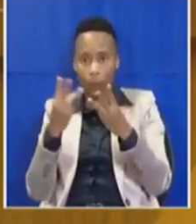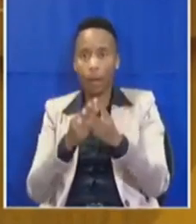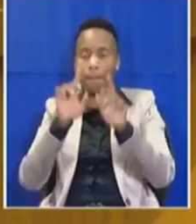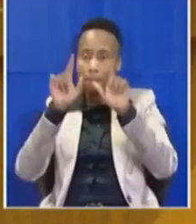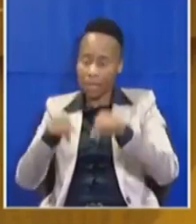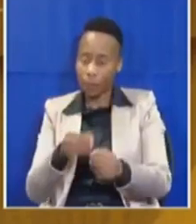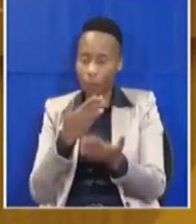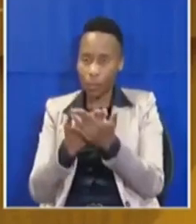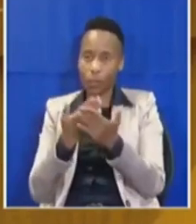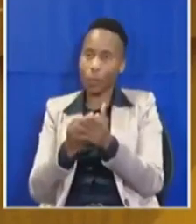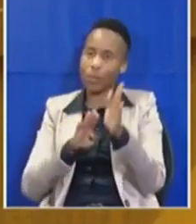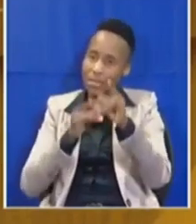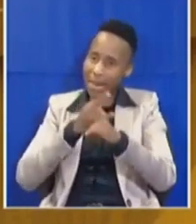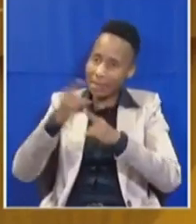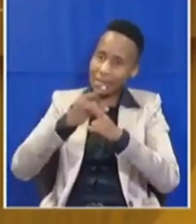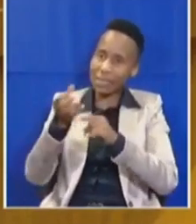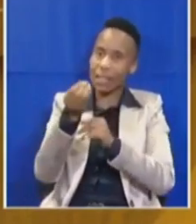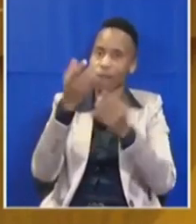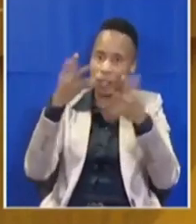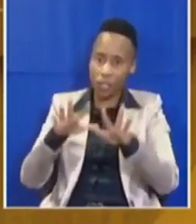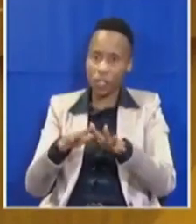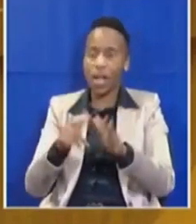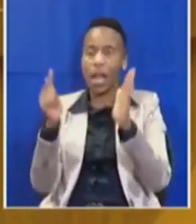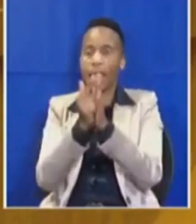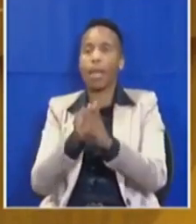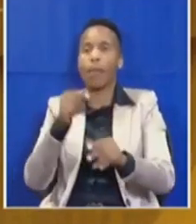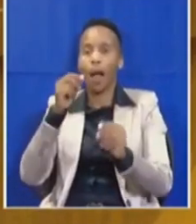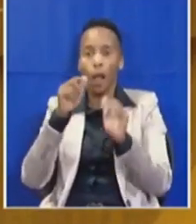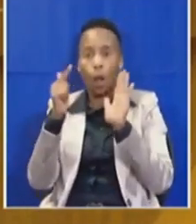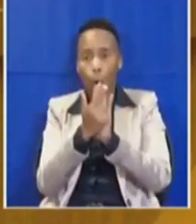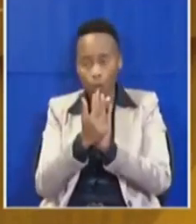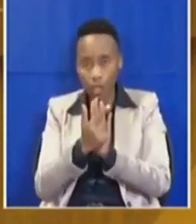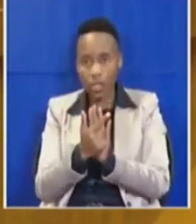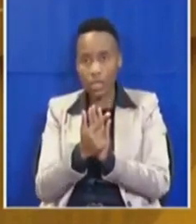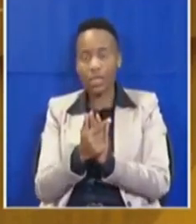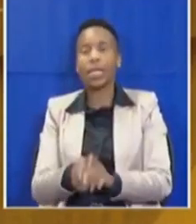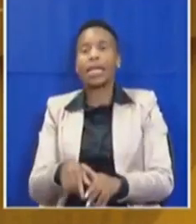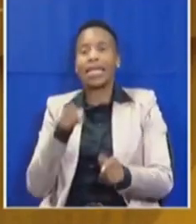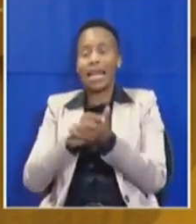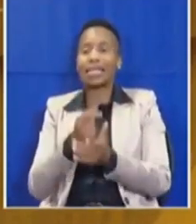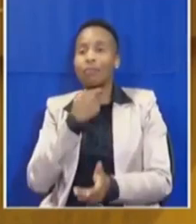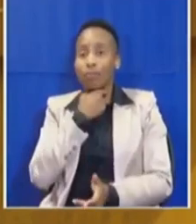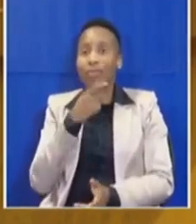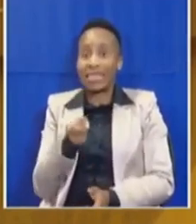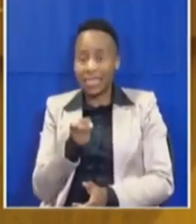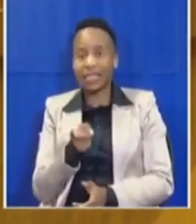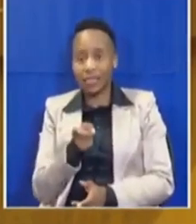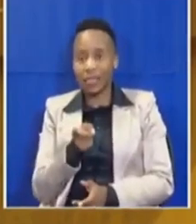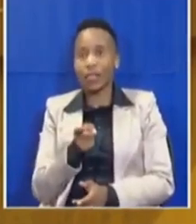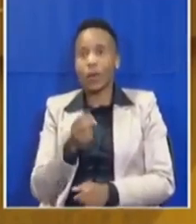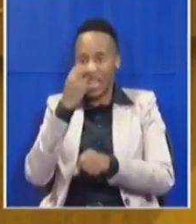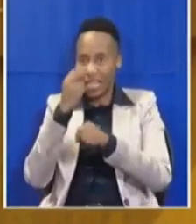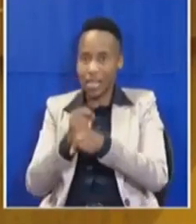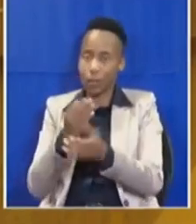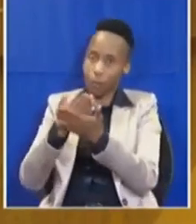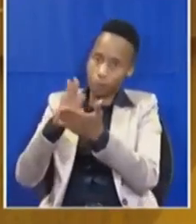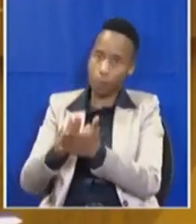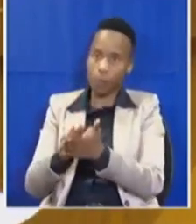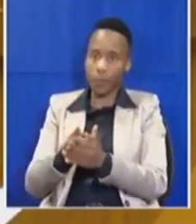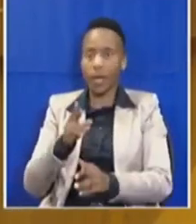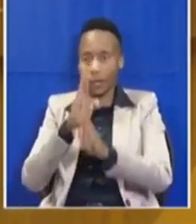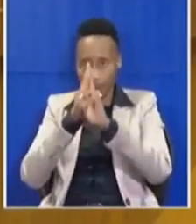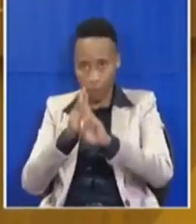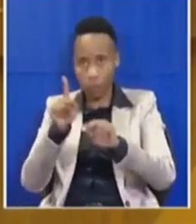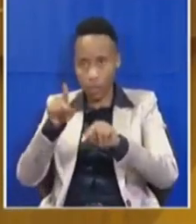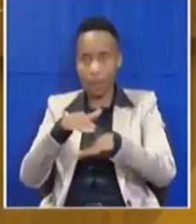for success. Labor laws that restrict them should be scrapped and we must remain with, we must adhere to the basic